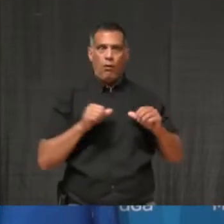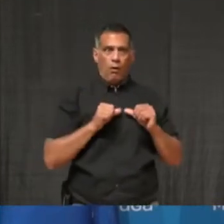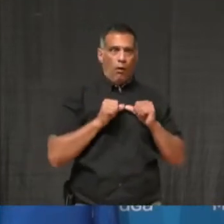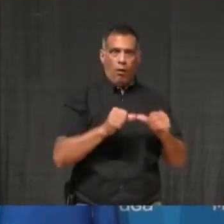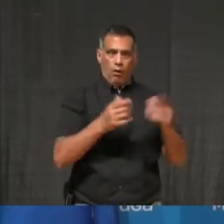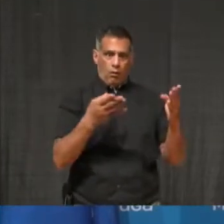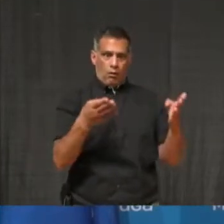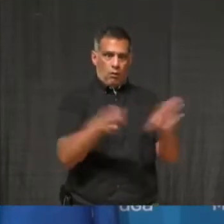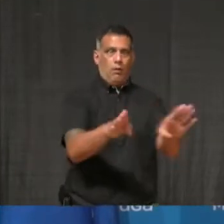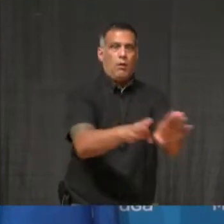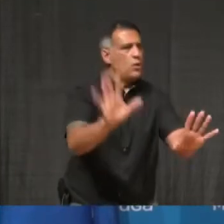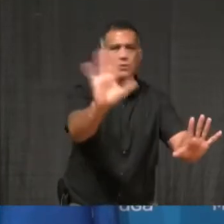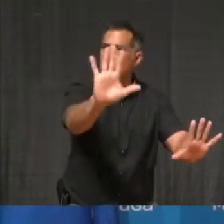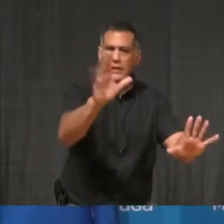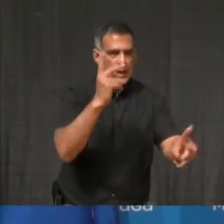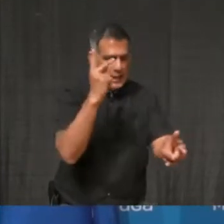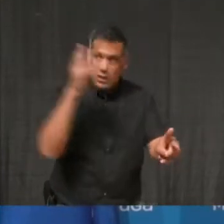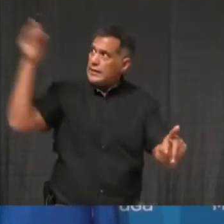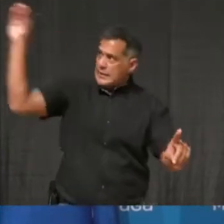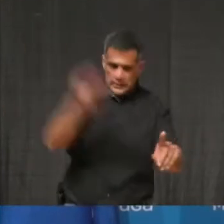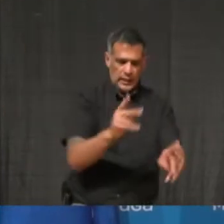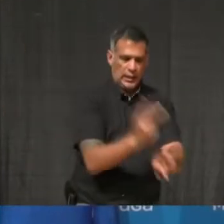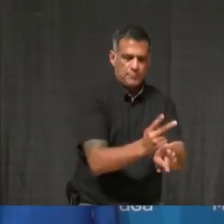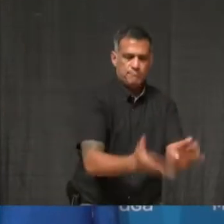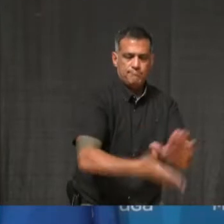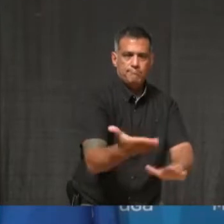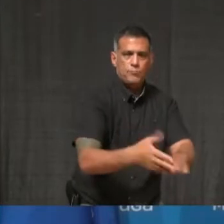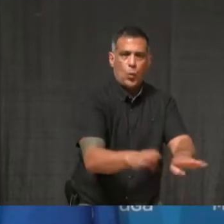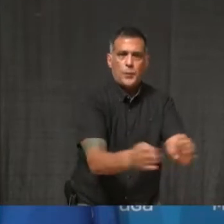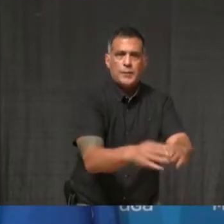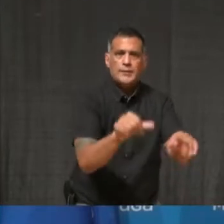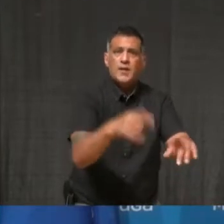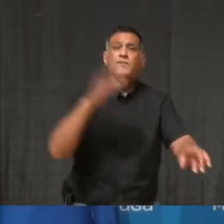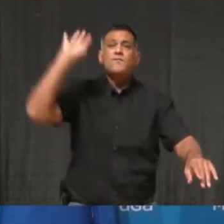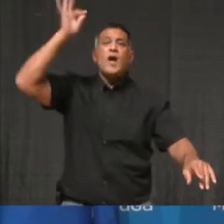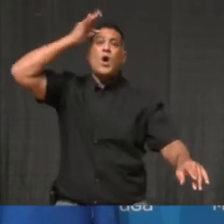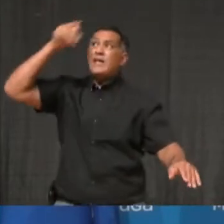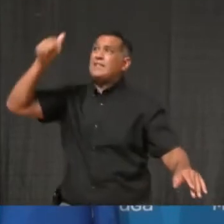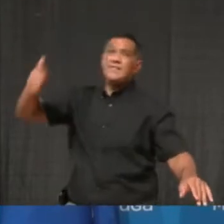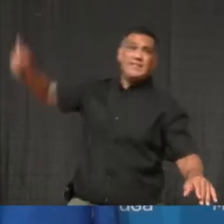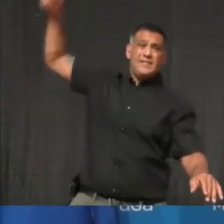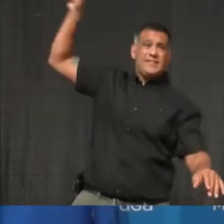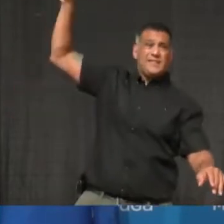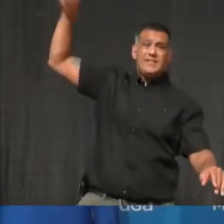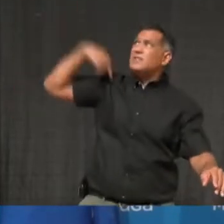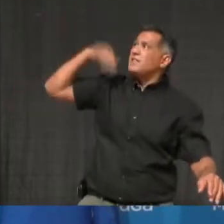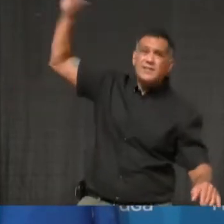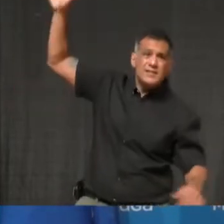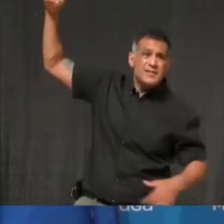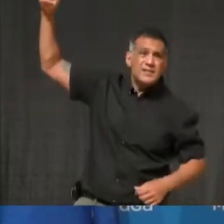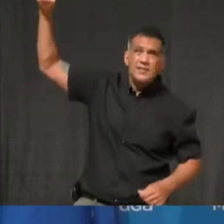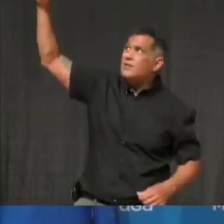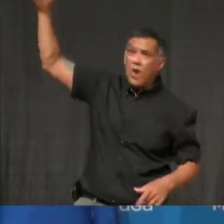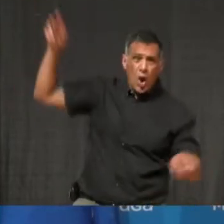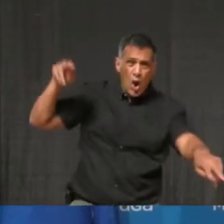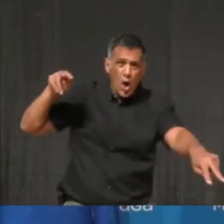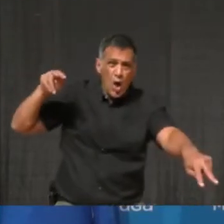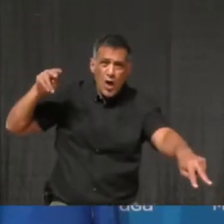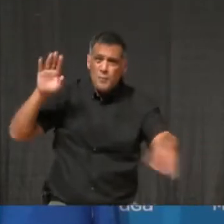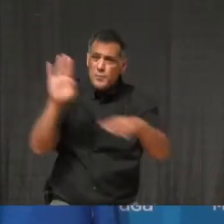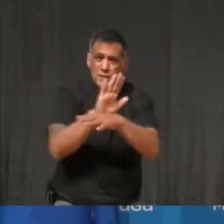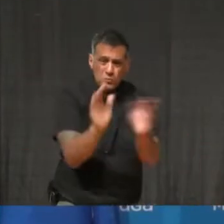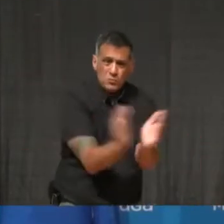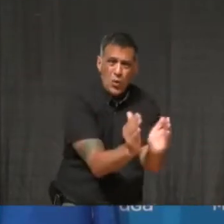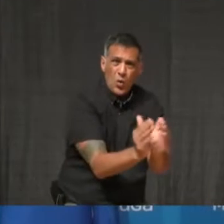the federal government to ensure small business owners and entrepreneurs are also eligible for programs like the Canada Recovery